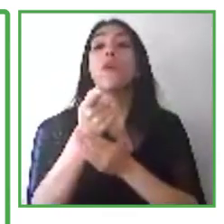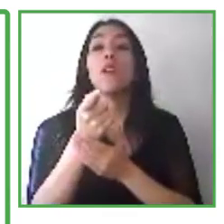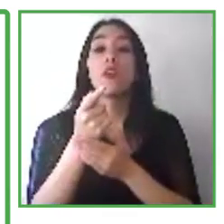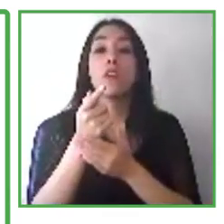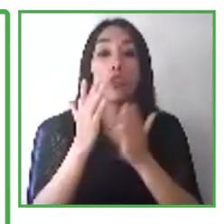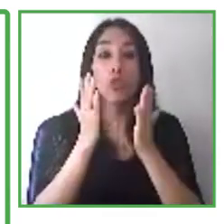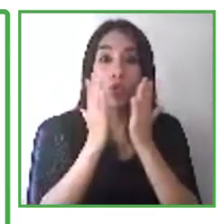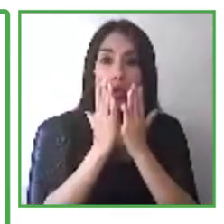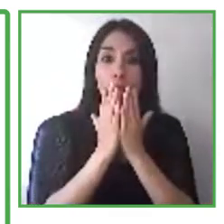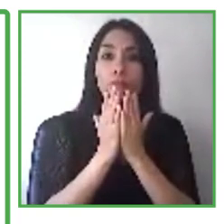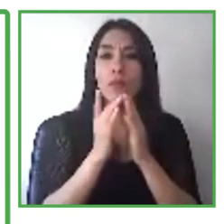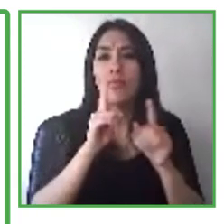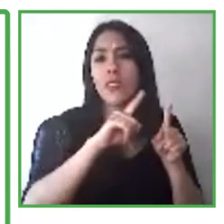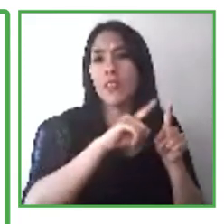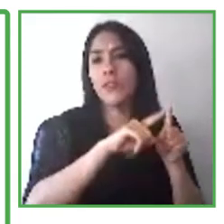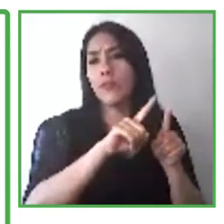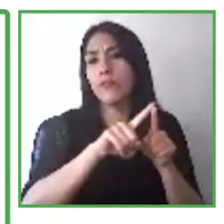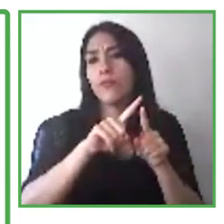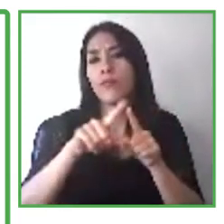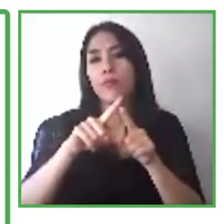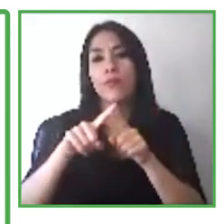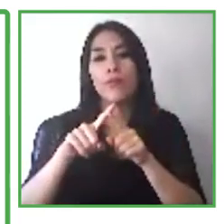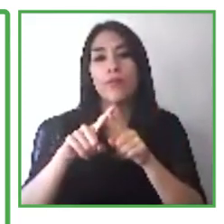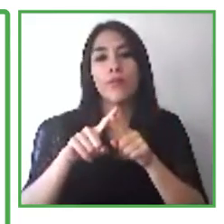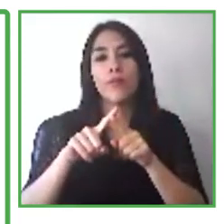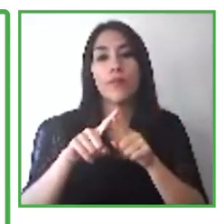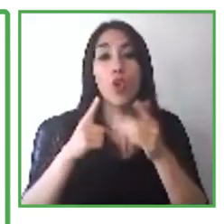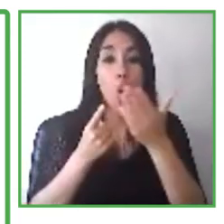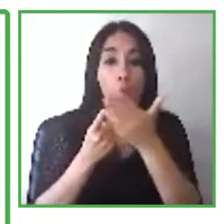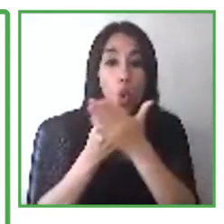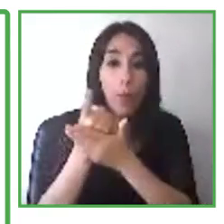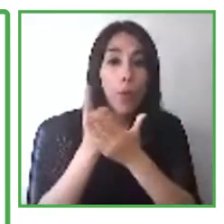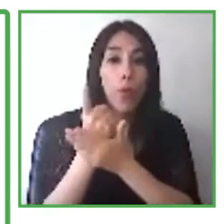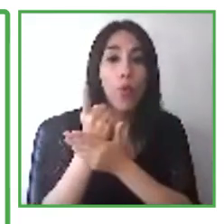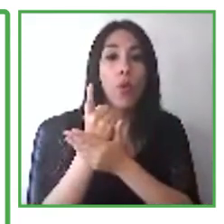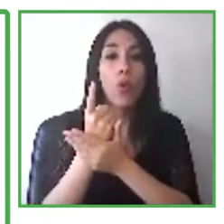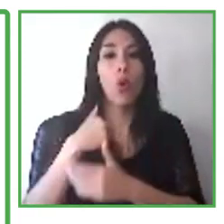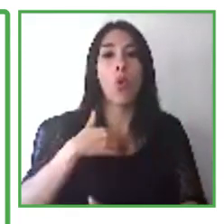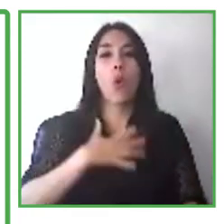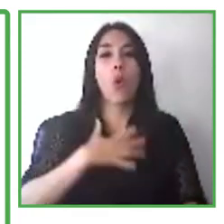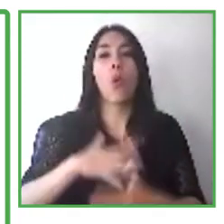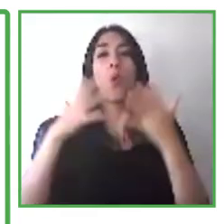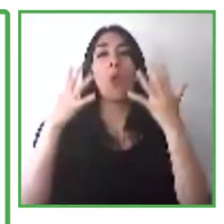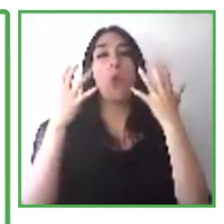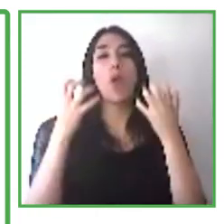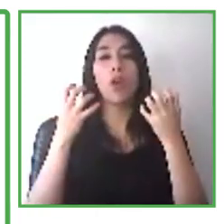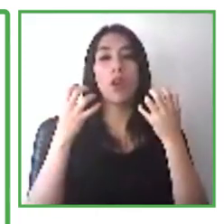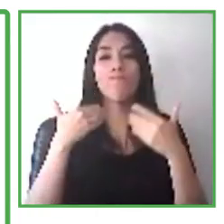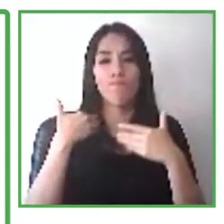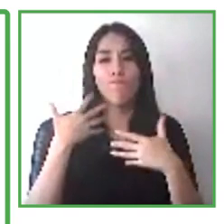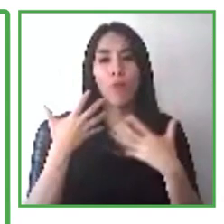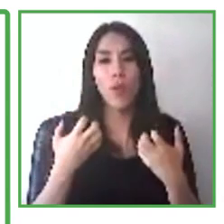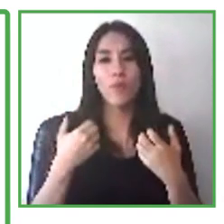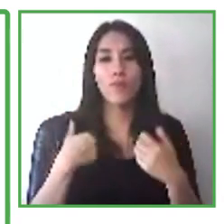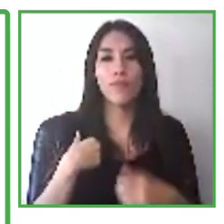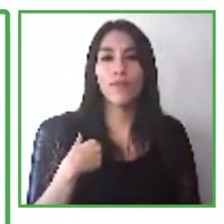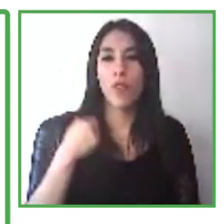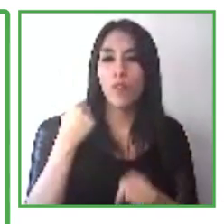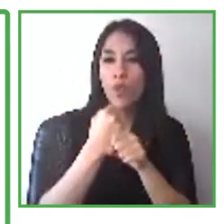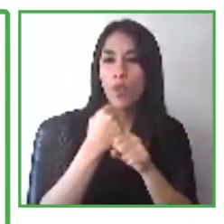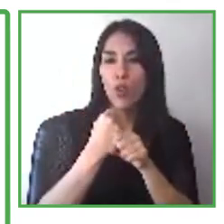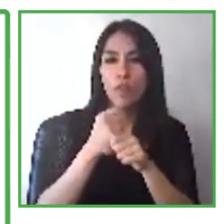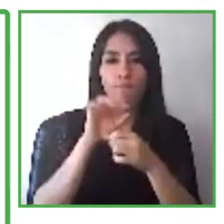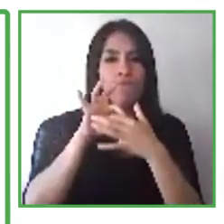Lastly, we try to work more and more closely with the private sector, particularly with the potential employers